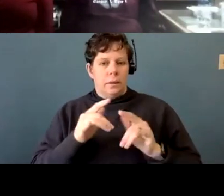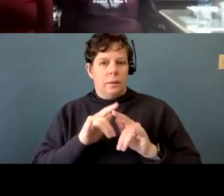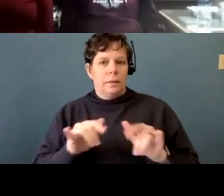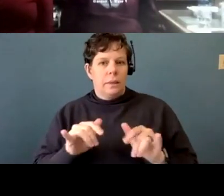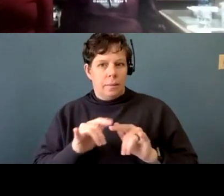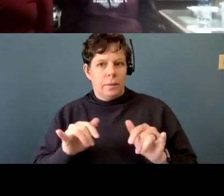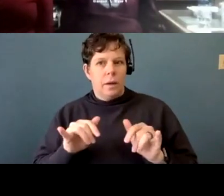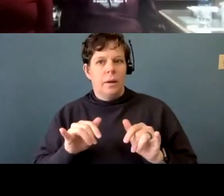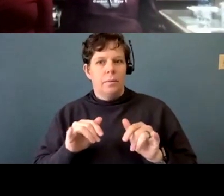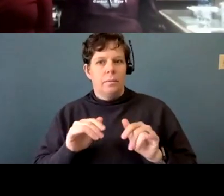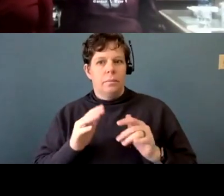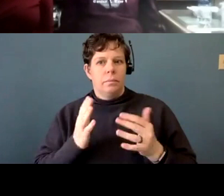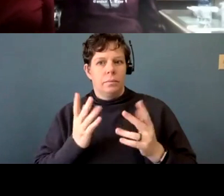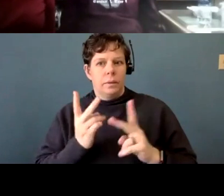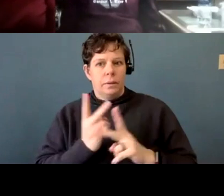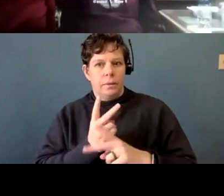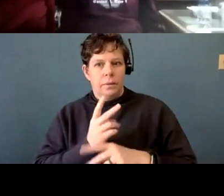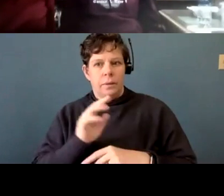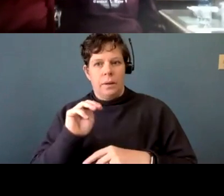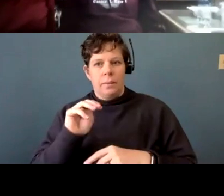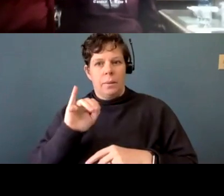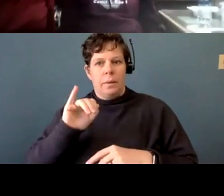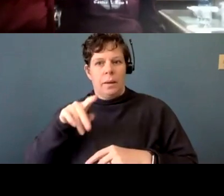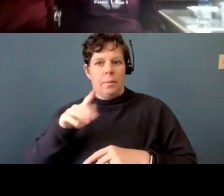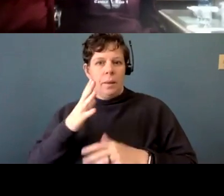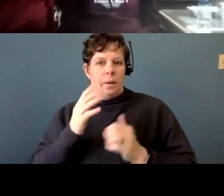navigate MMIP in your family?